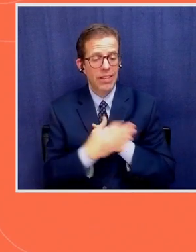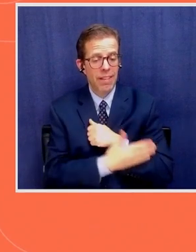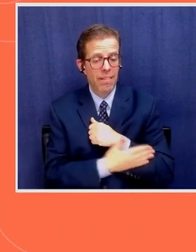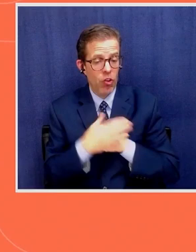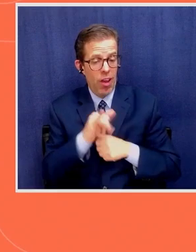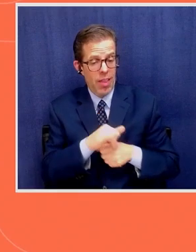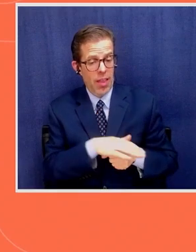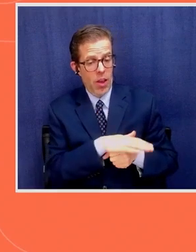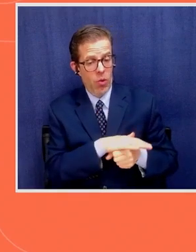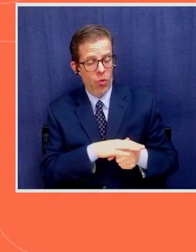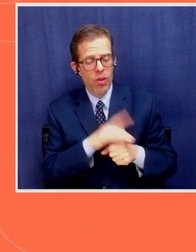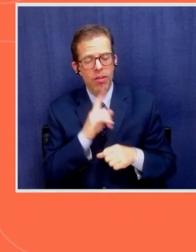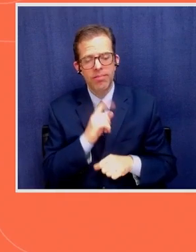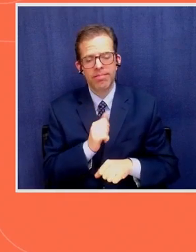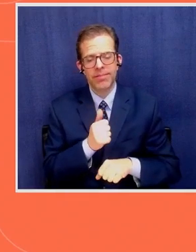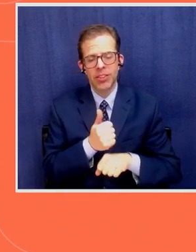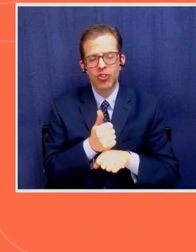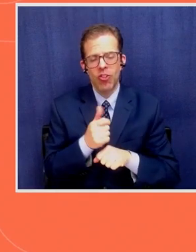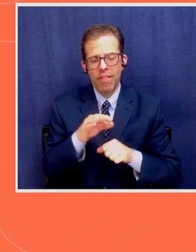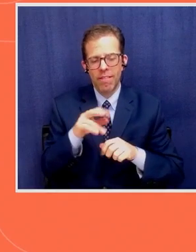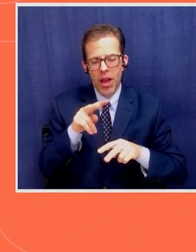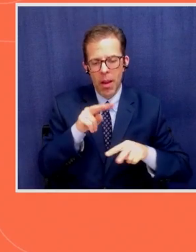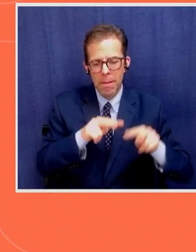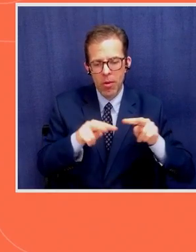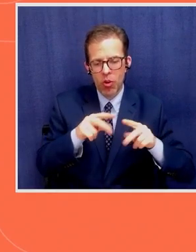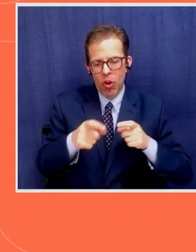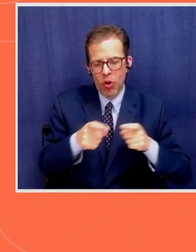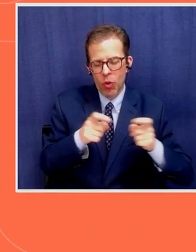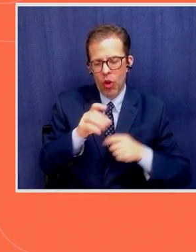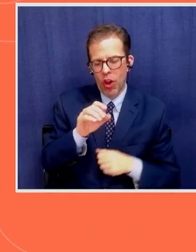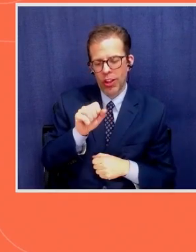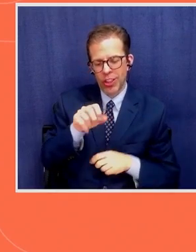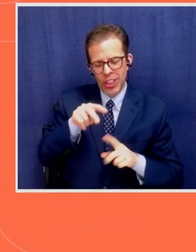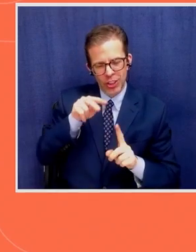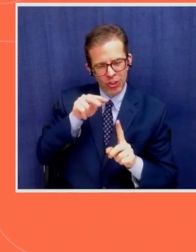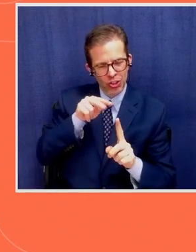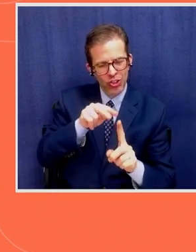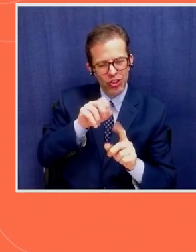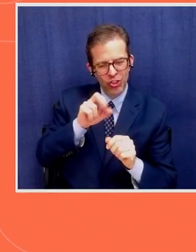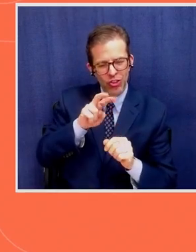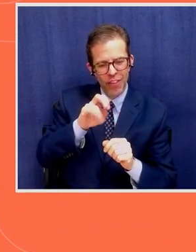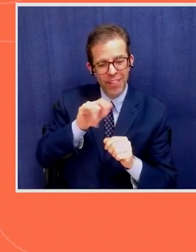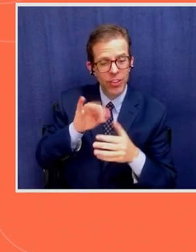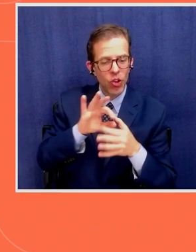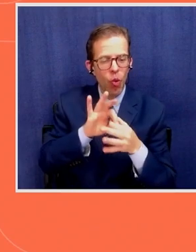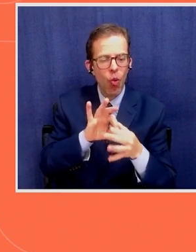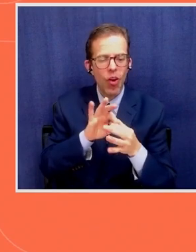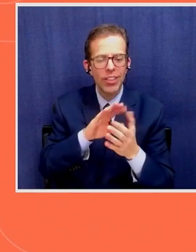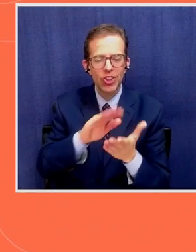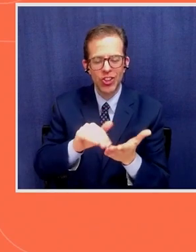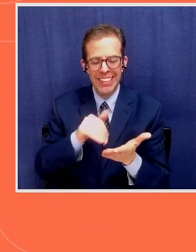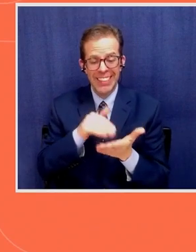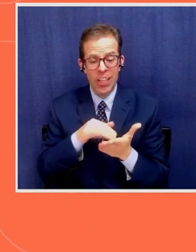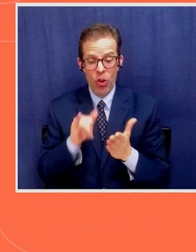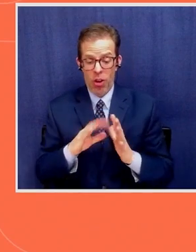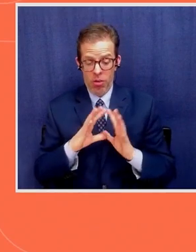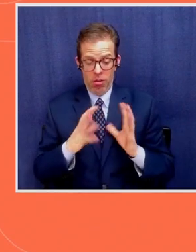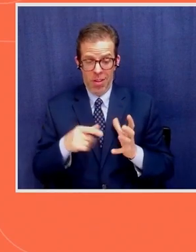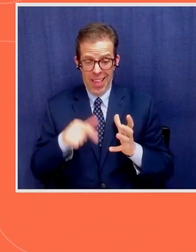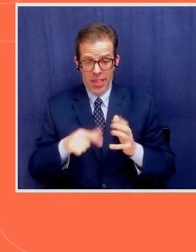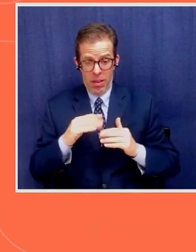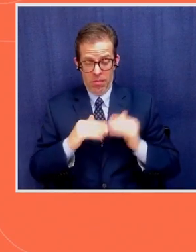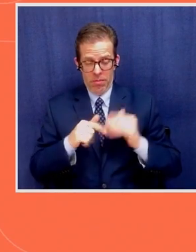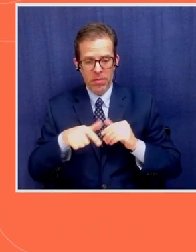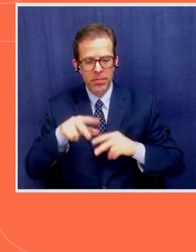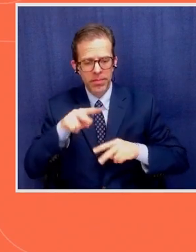is the establishment of the Monitoring Control and Surveillance Coordination Center. And that center makes provision for all relevant stakeholders in the